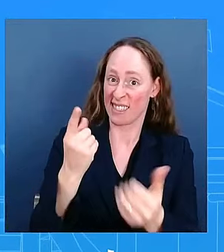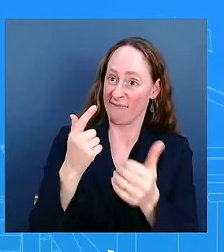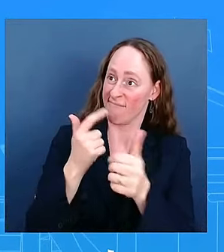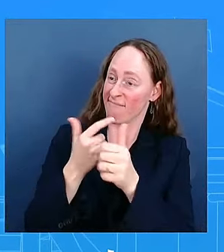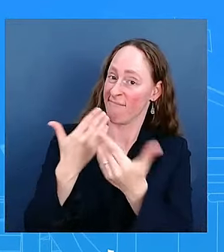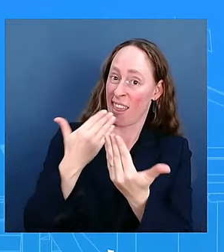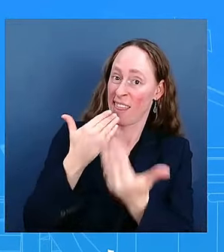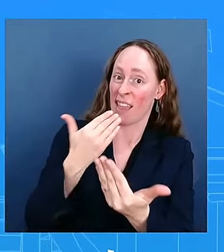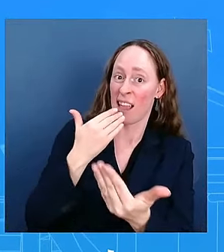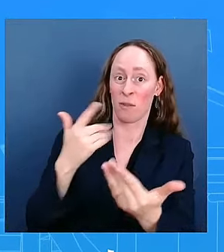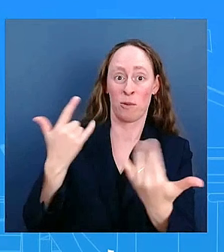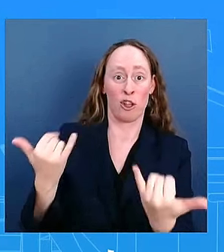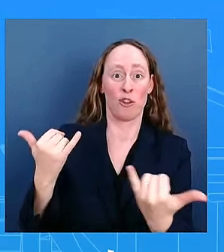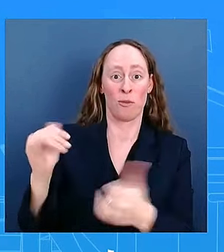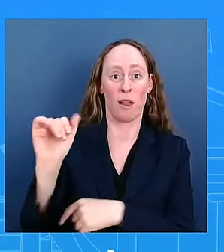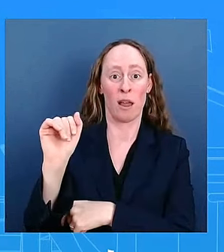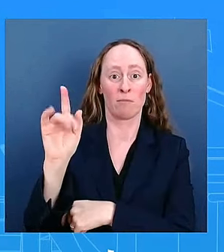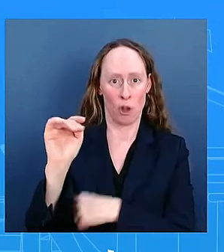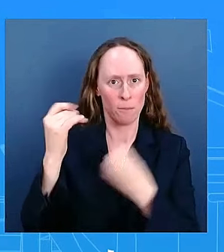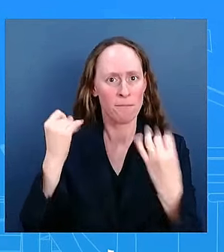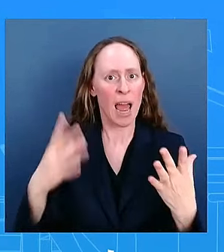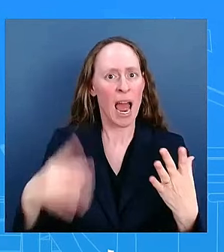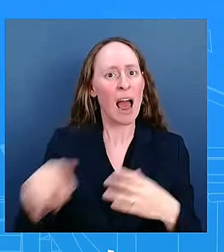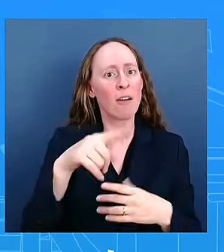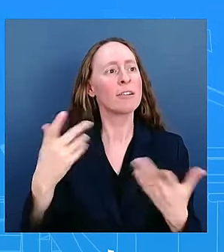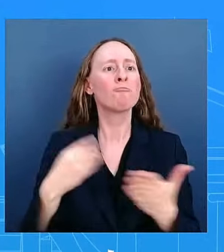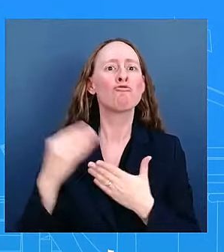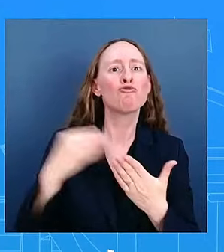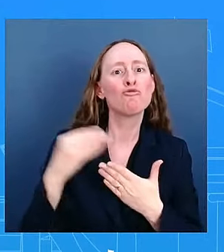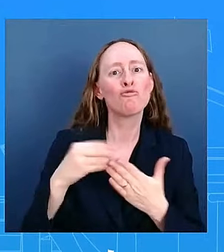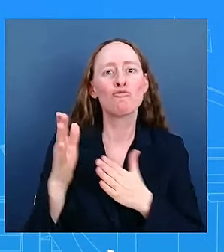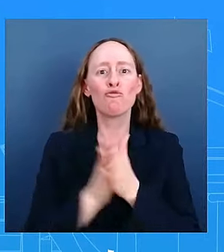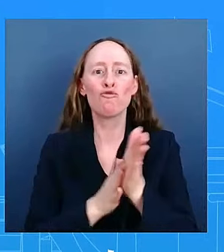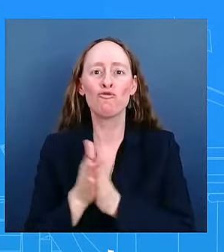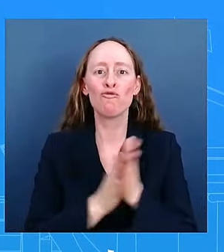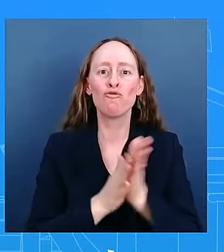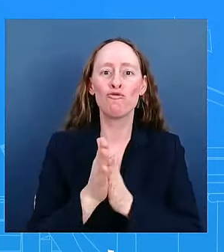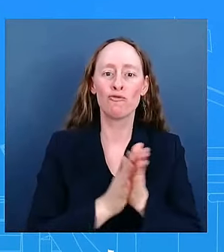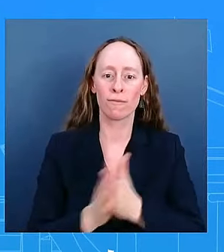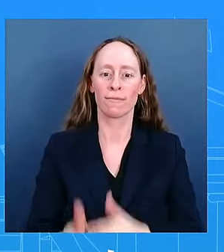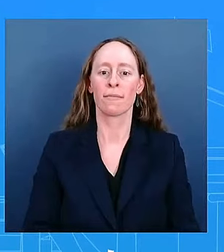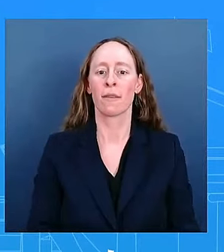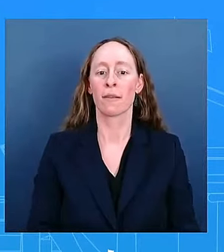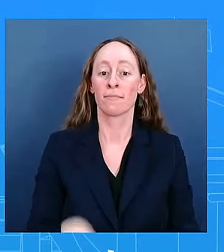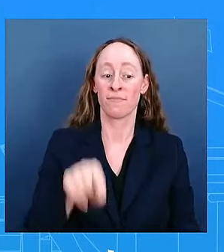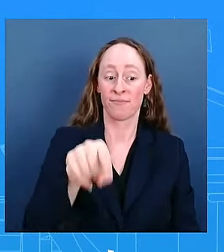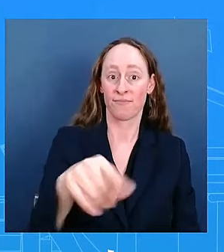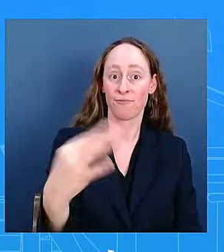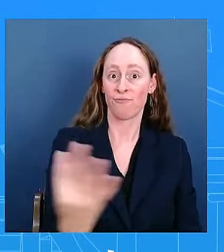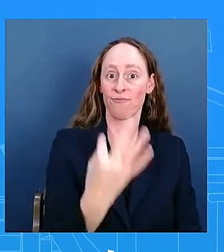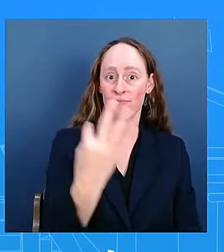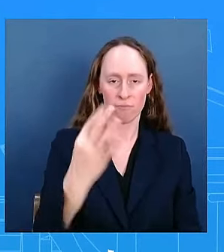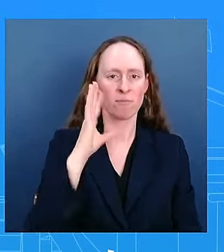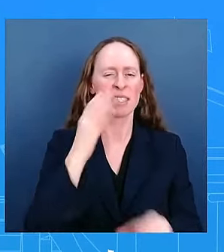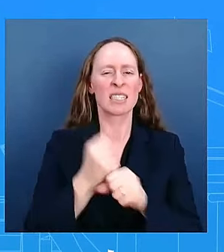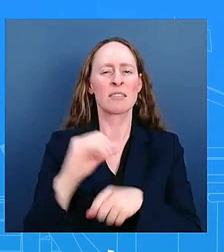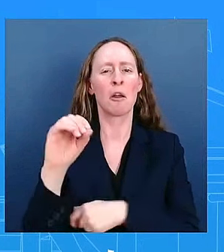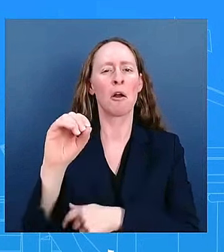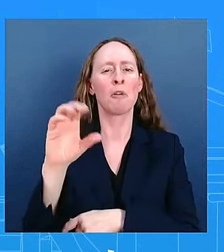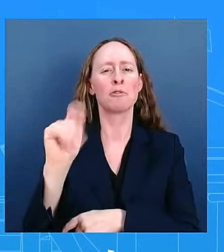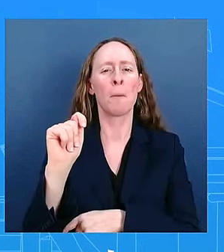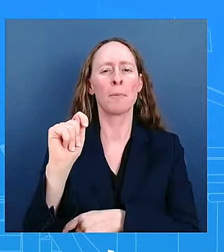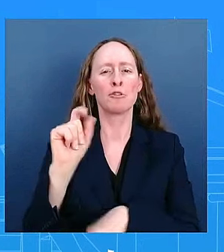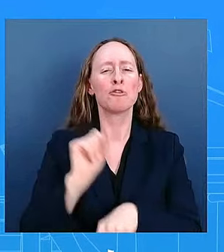on friday we'll get the october jobs report which will reflect the labor market impact of several strikes hurricane helene and